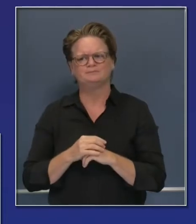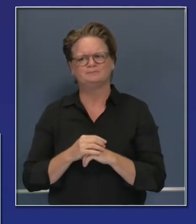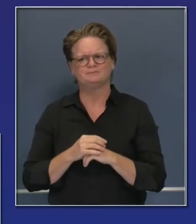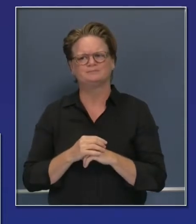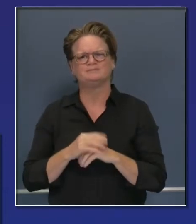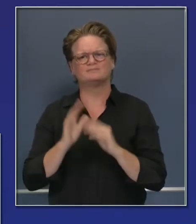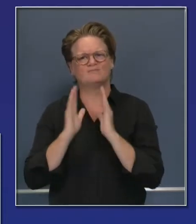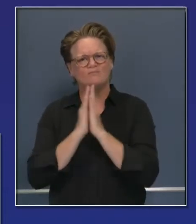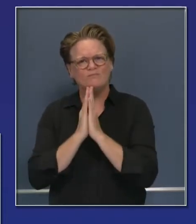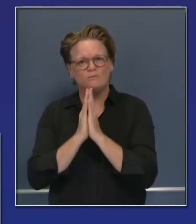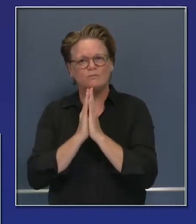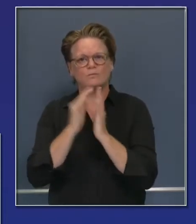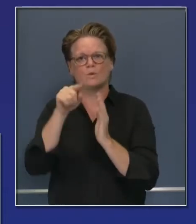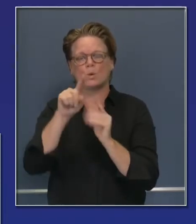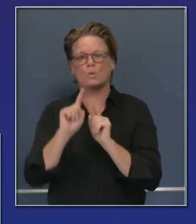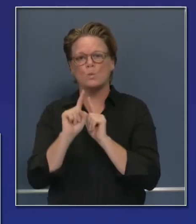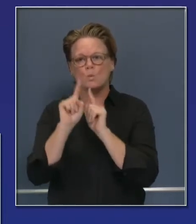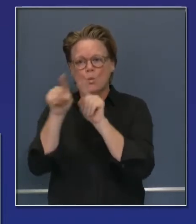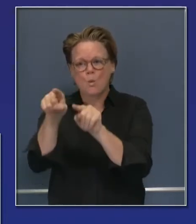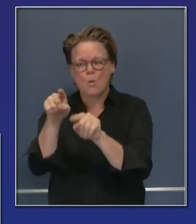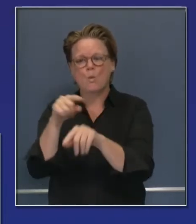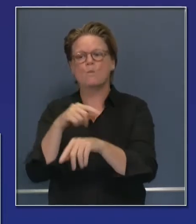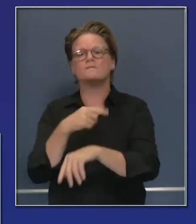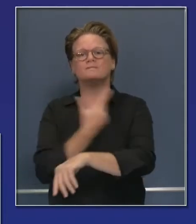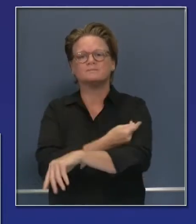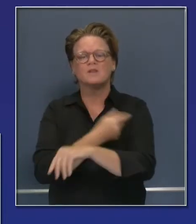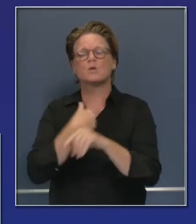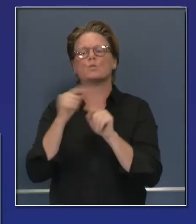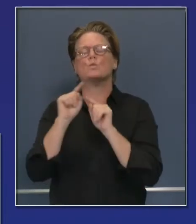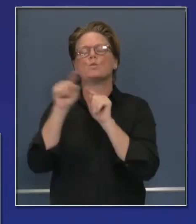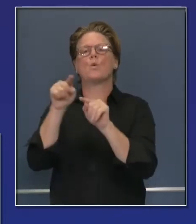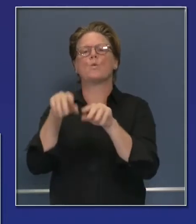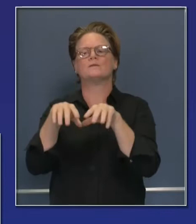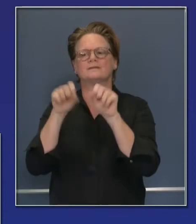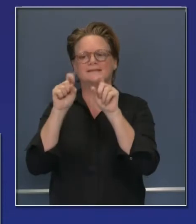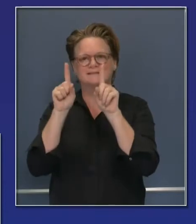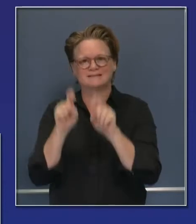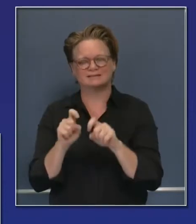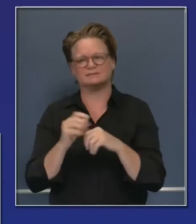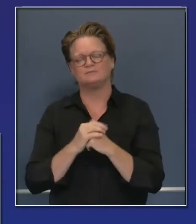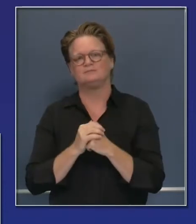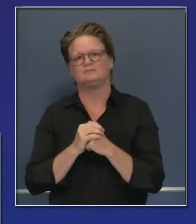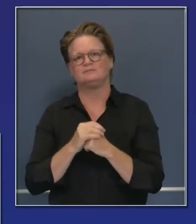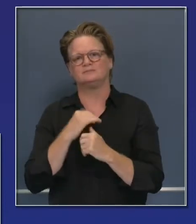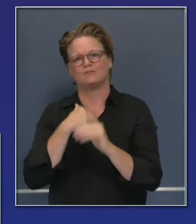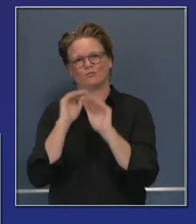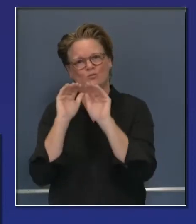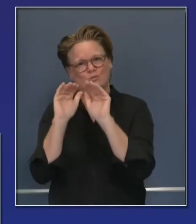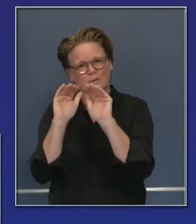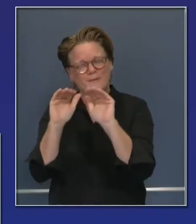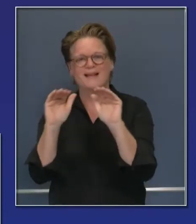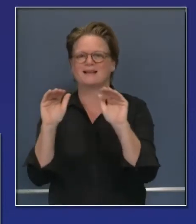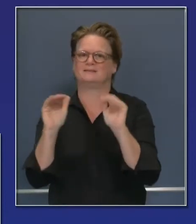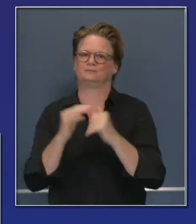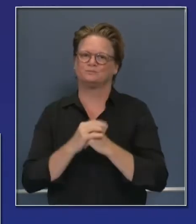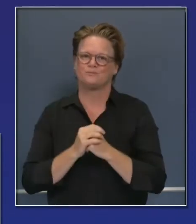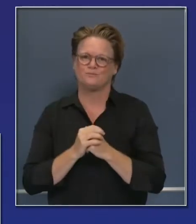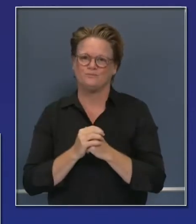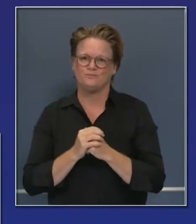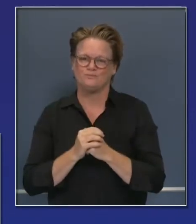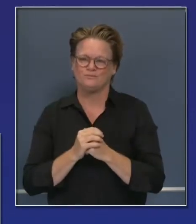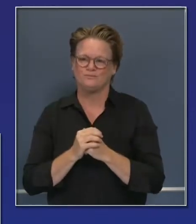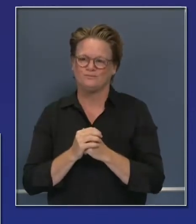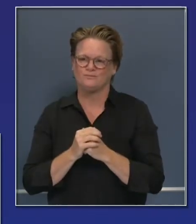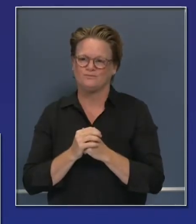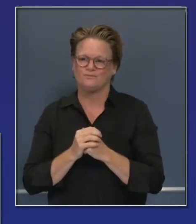immunization as we move into the flu season. That's an important reminder. I'm also pleased to have Assemblymember